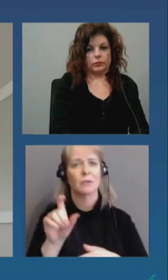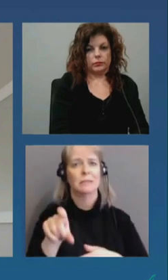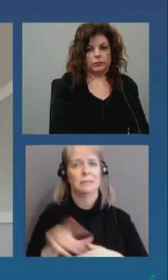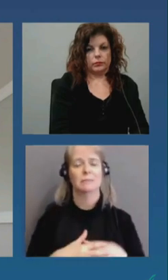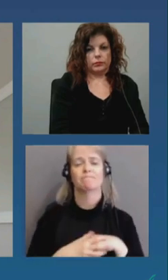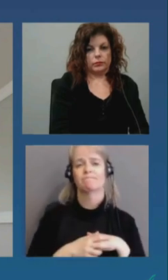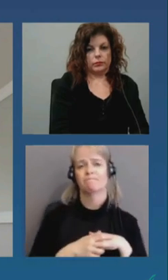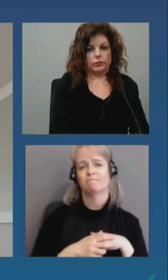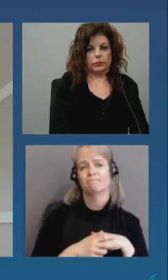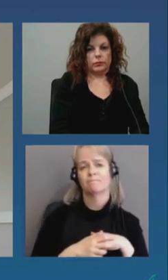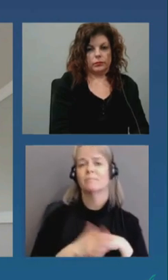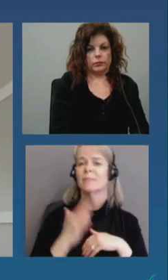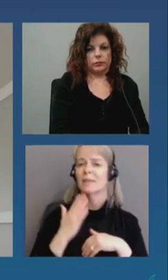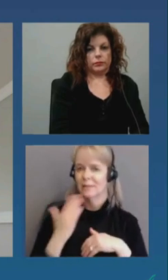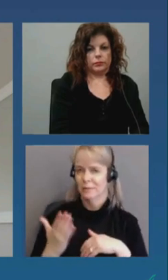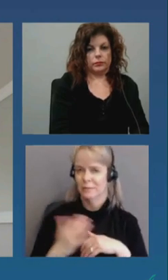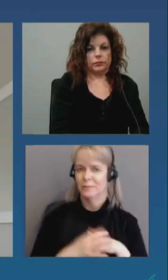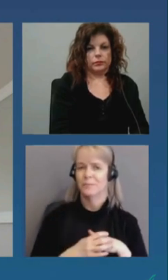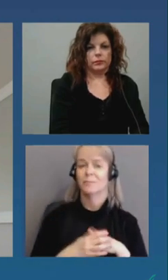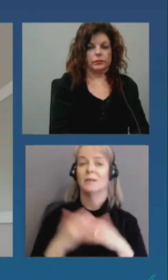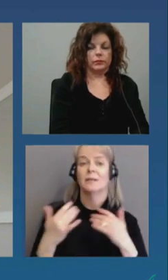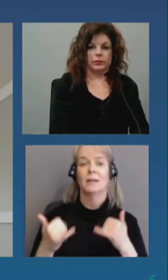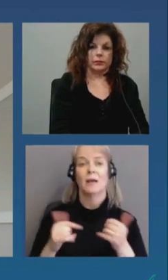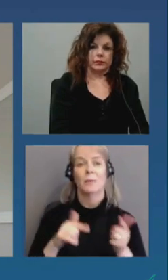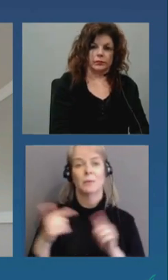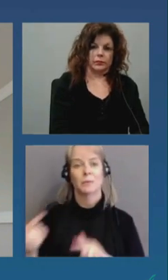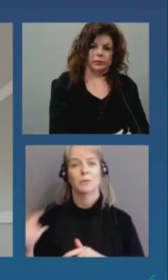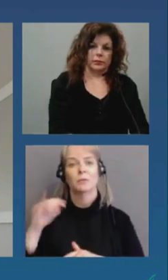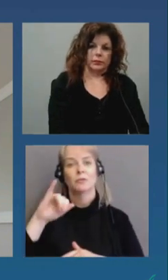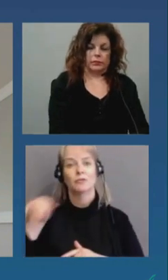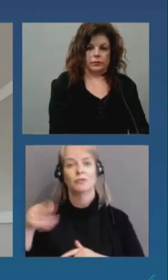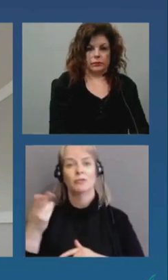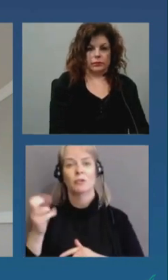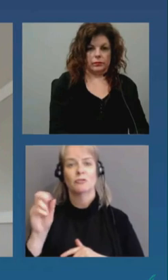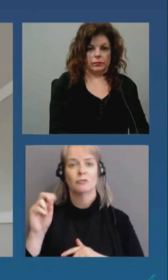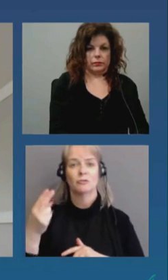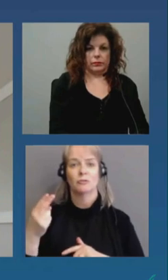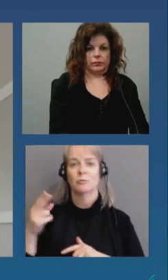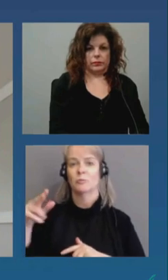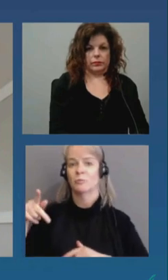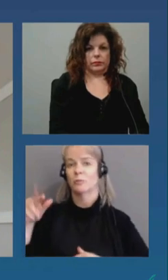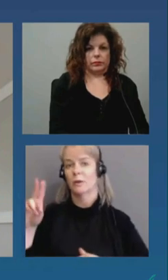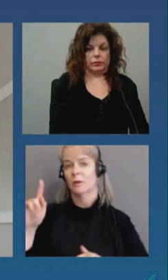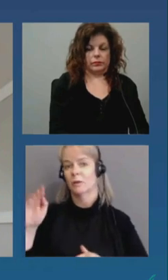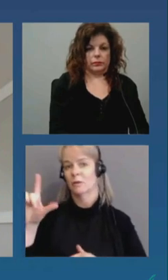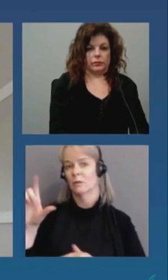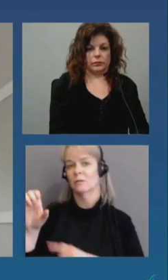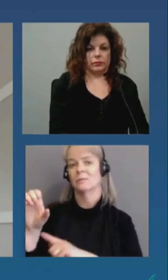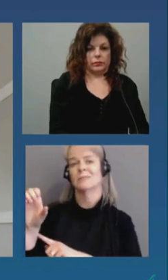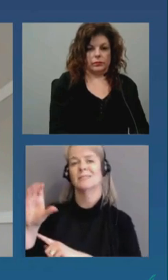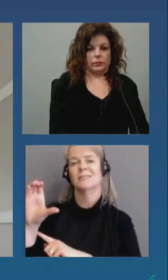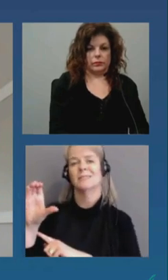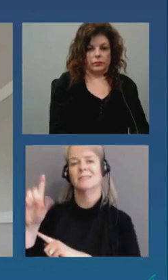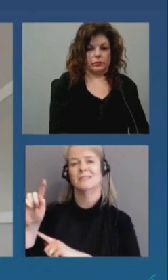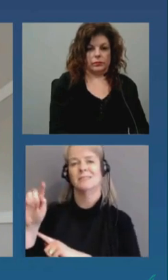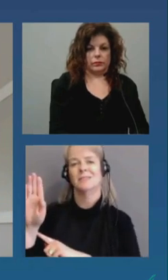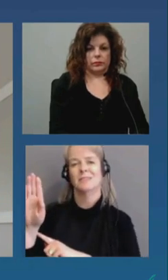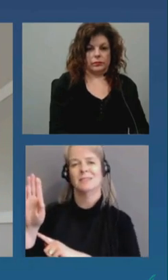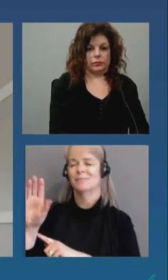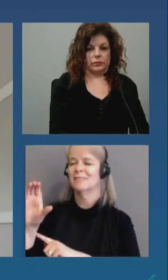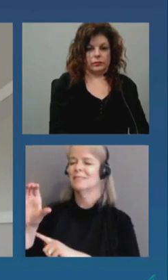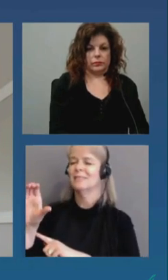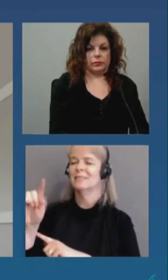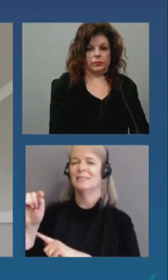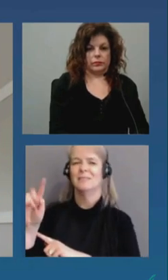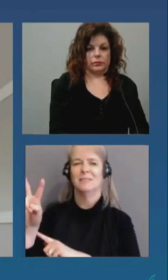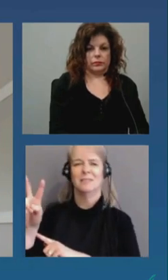we will now be going to josh bringal at ctv ottawa uh thank you very much i'm just